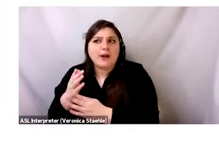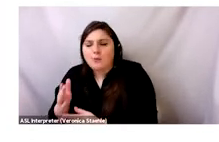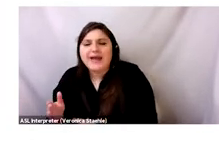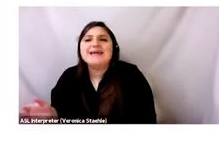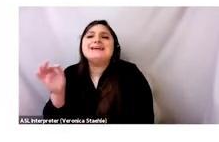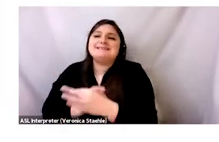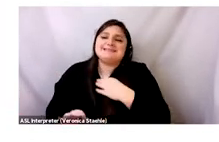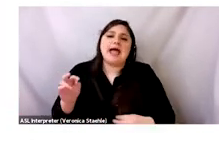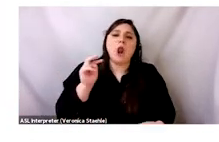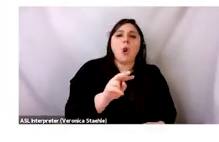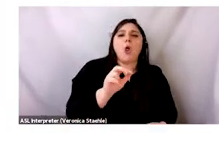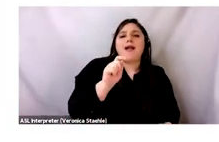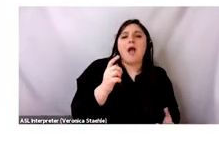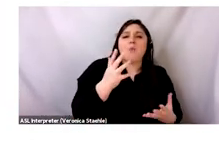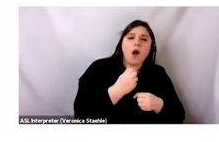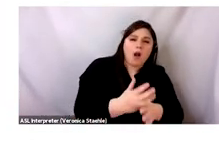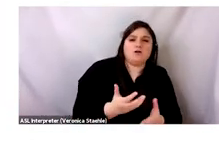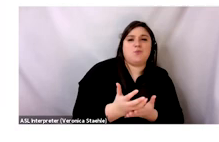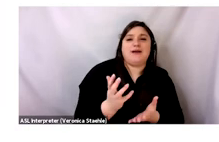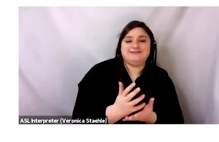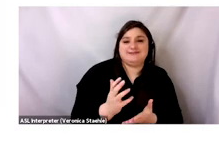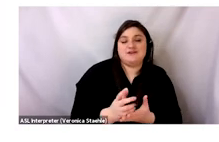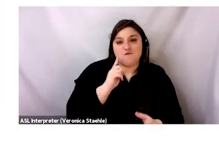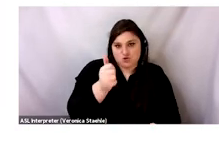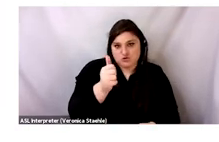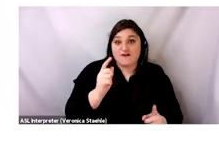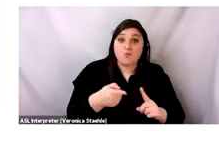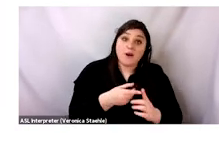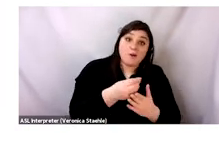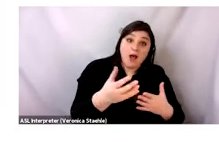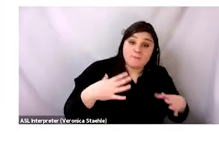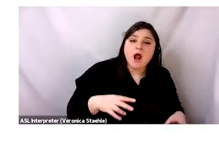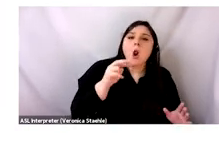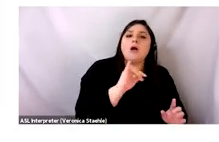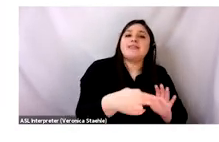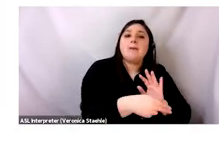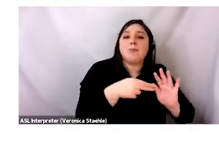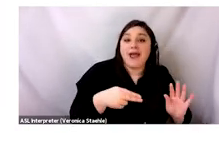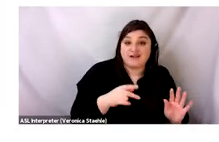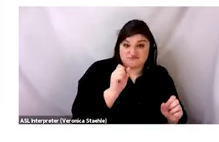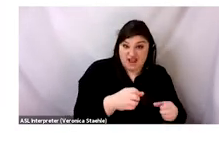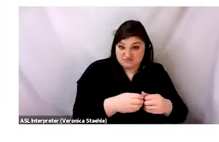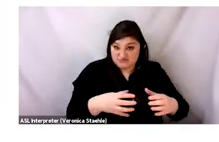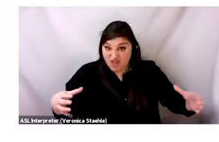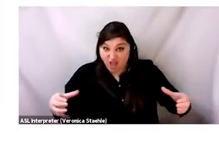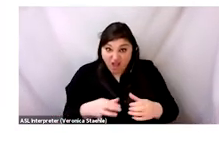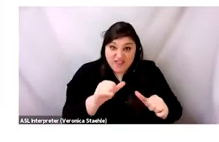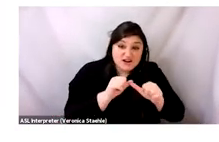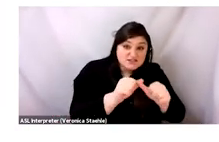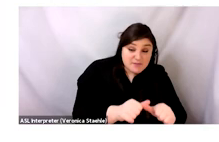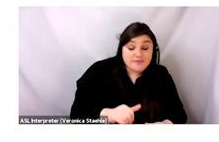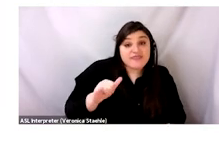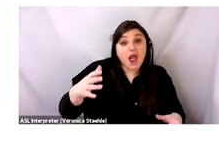about waste as material and more about the root causes of waste. So again, questions like, is this brand scale sustainable?